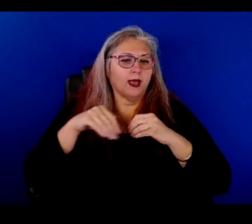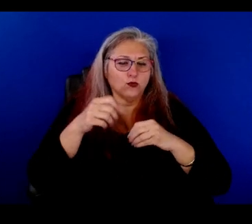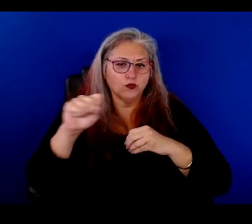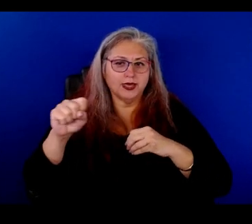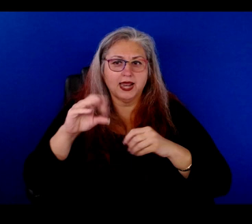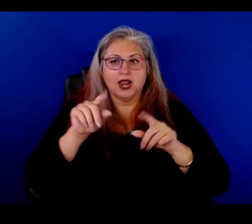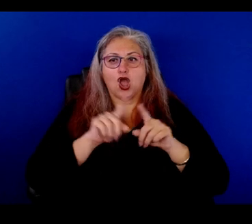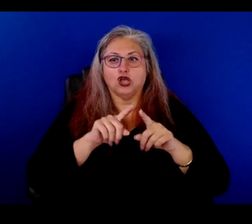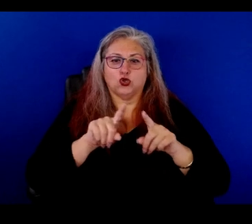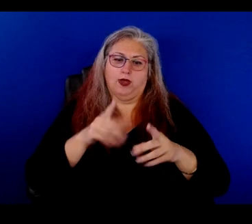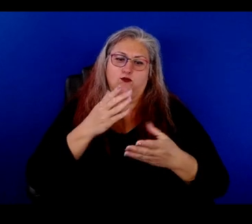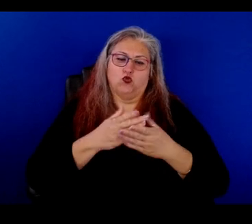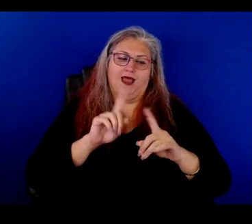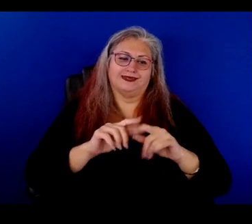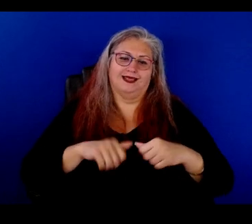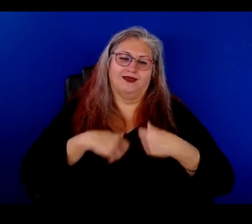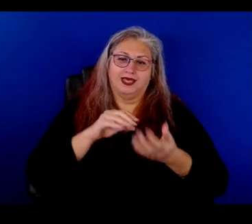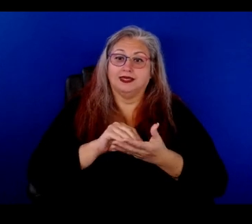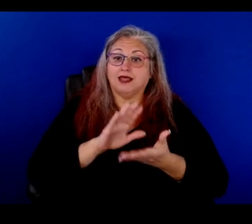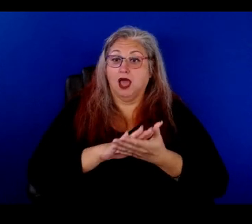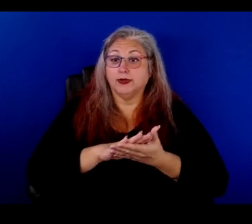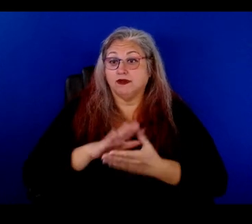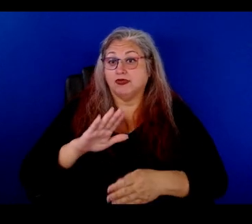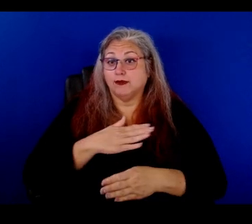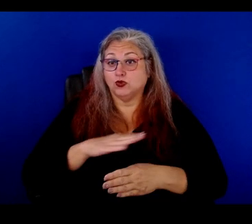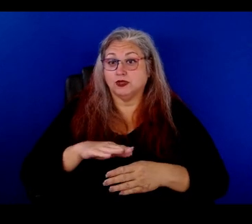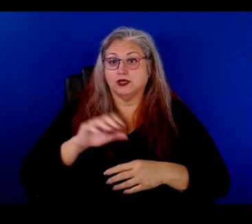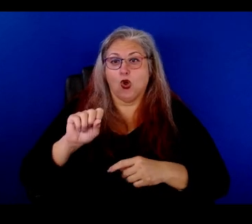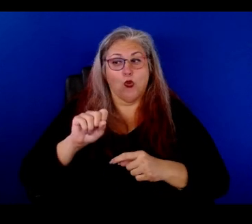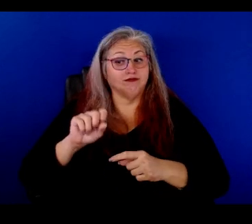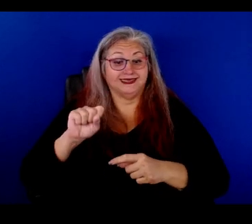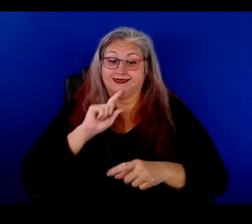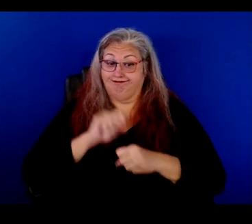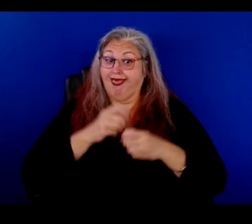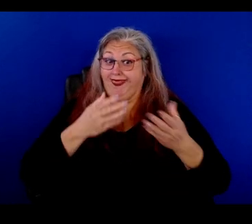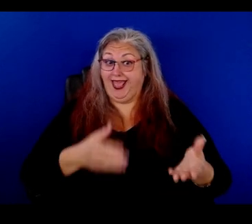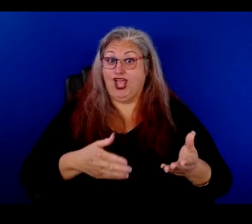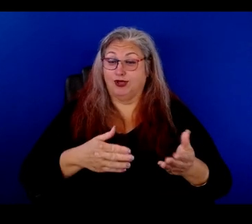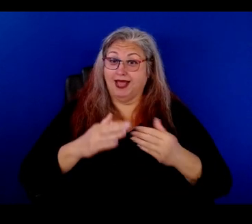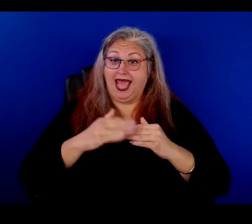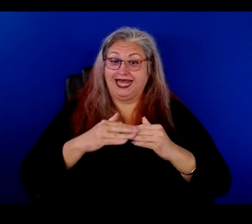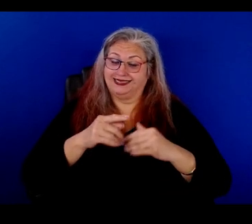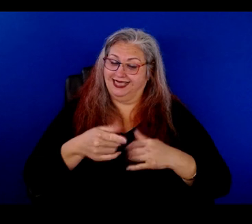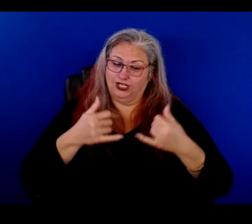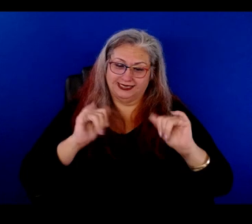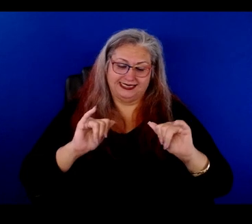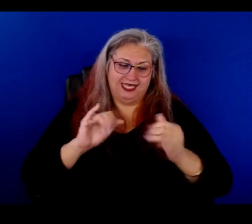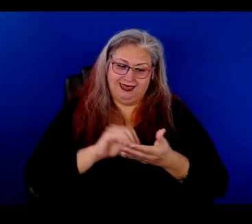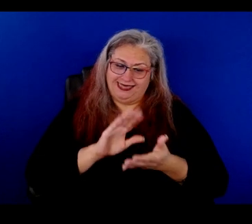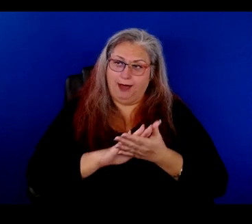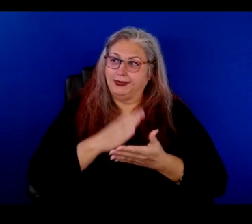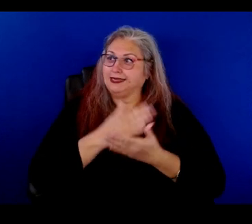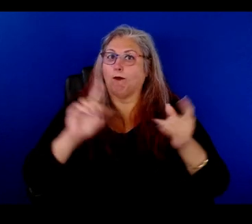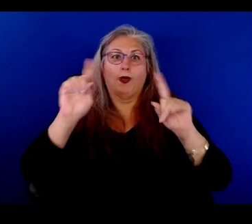live as living documents of the, of the music. Yeah. Yeah. Or they're there. They're, yeah. At least they're, they're still documented somewhere.